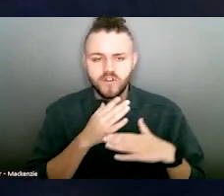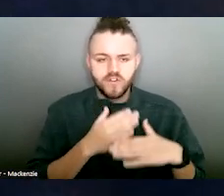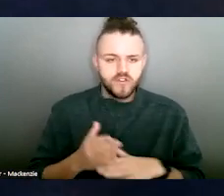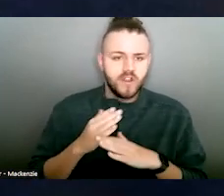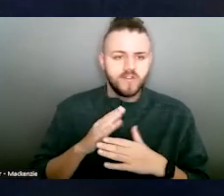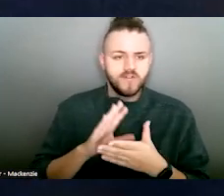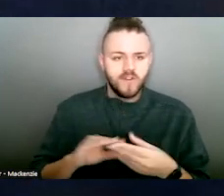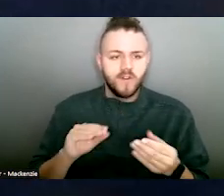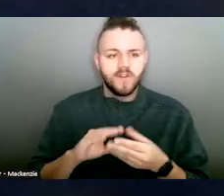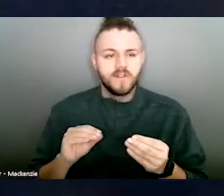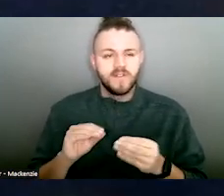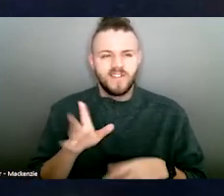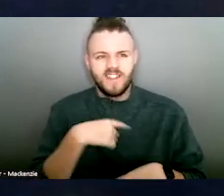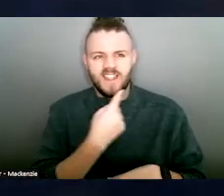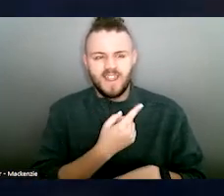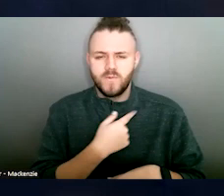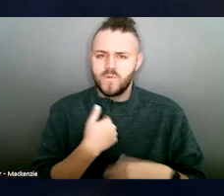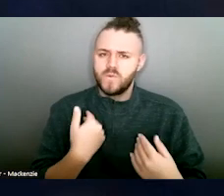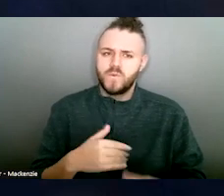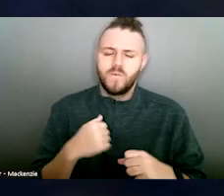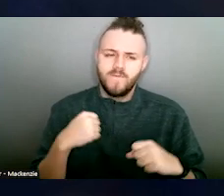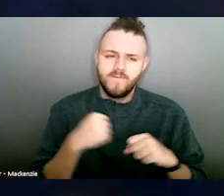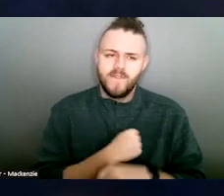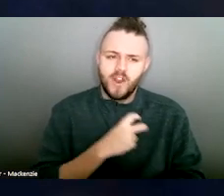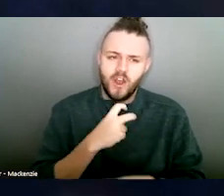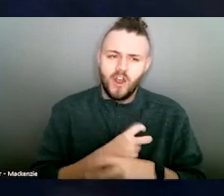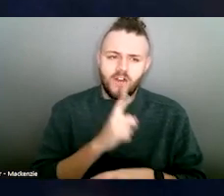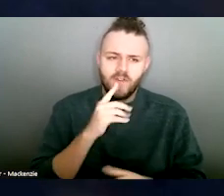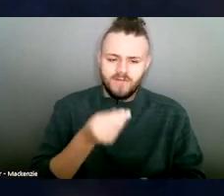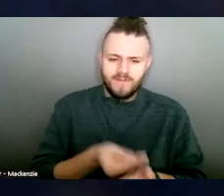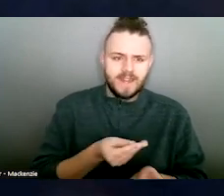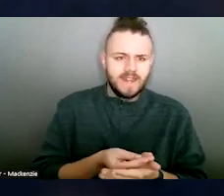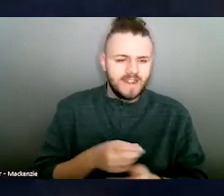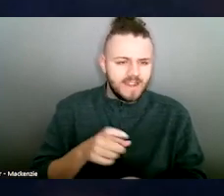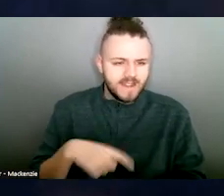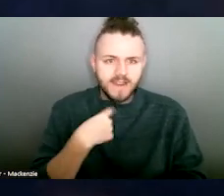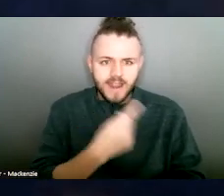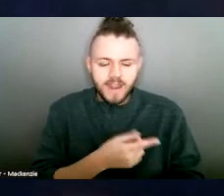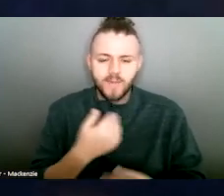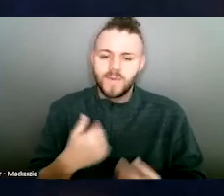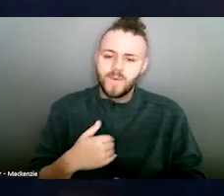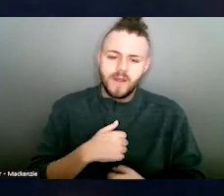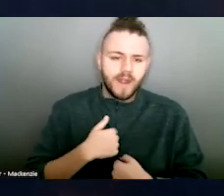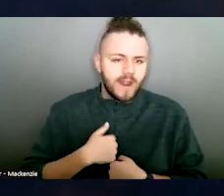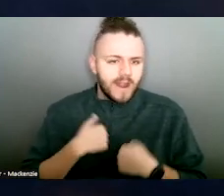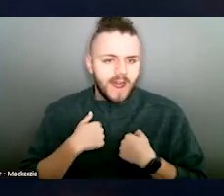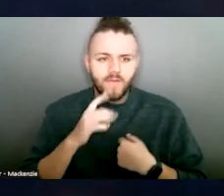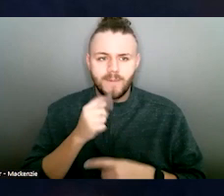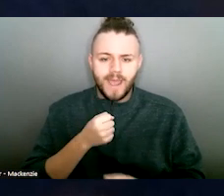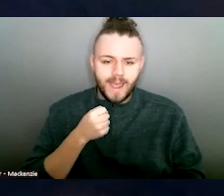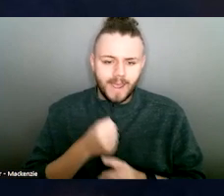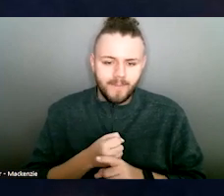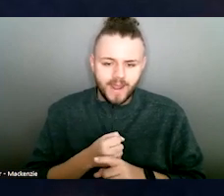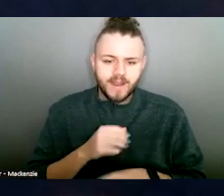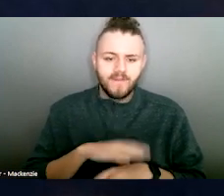tell them why you fight so hard on this issue. Tell them about the loved ones that have been impacted by the violence